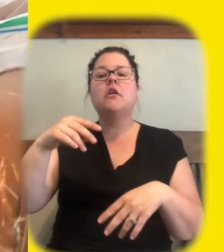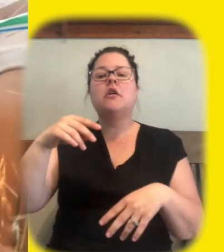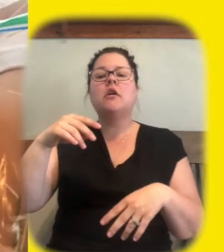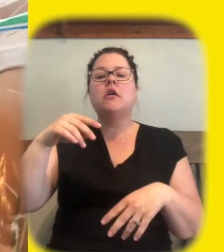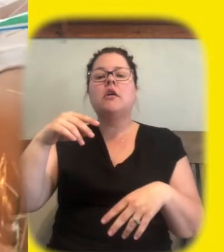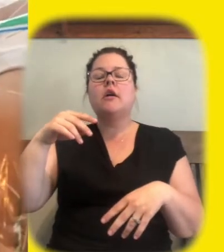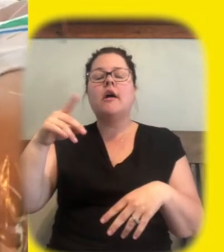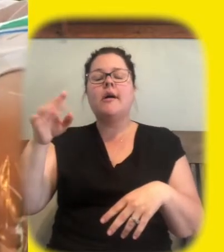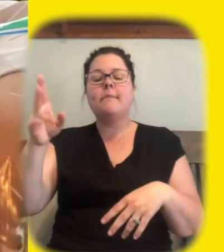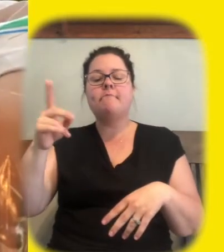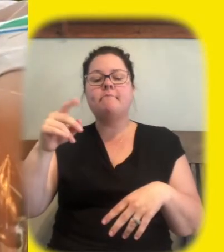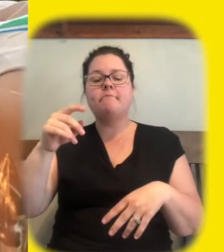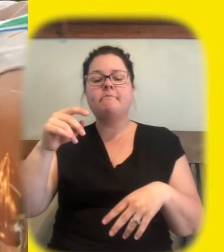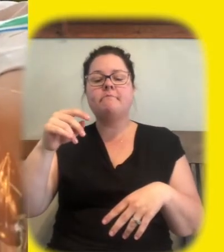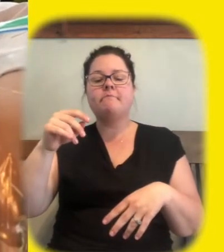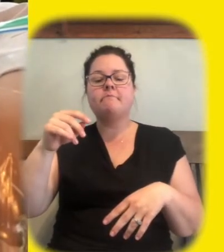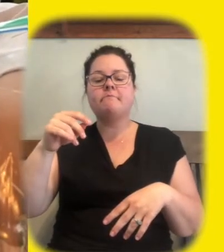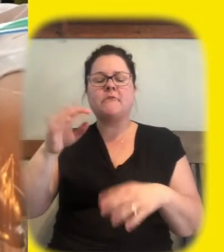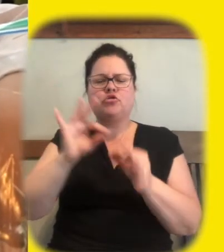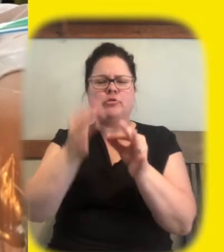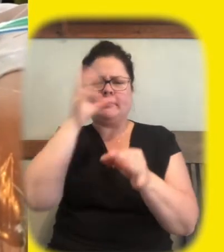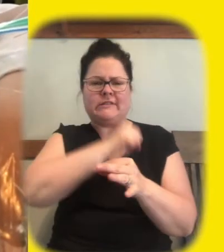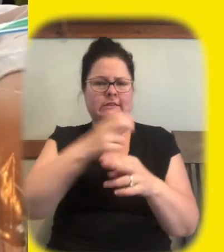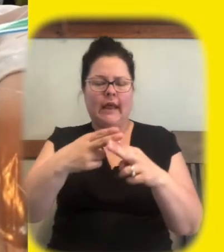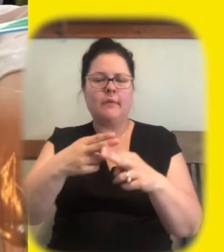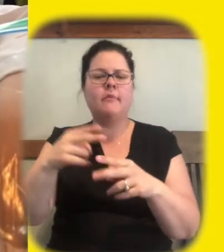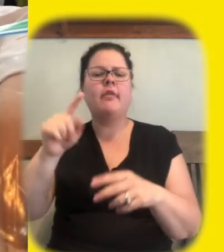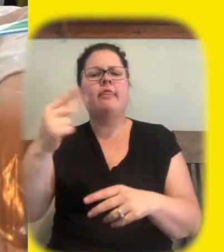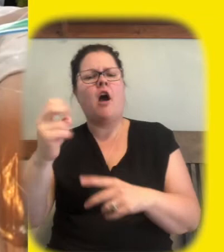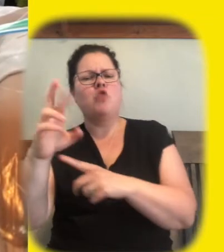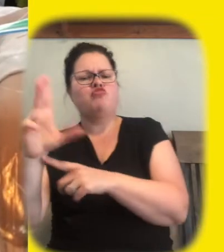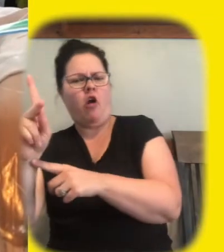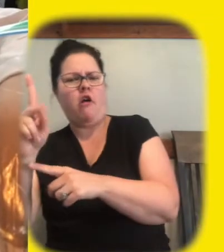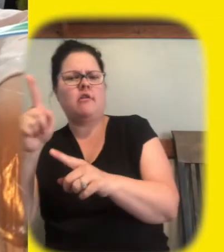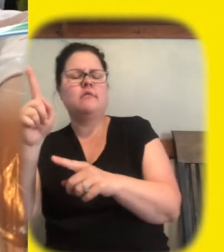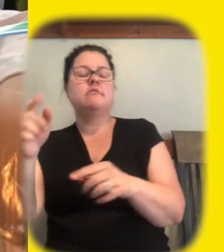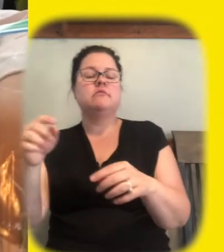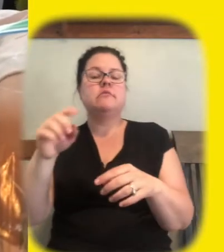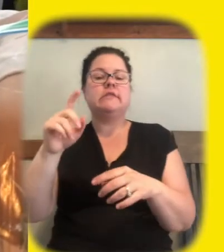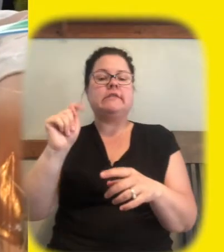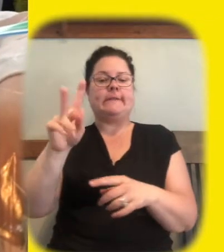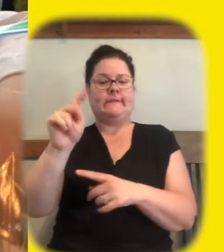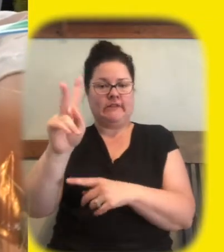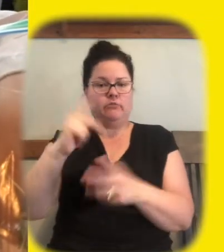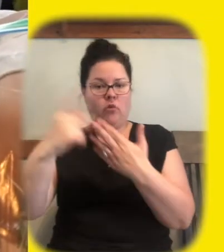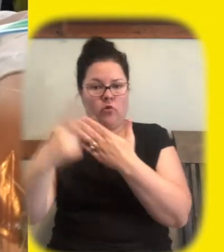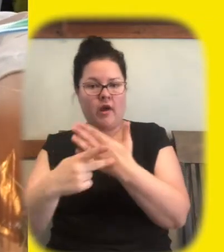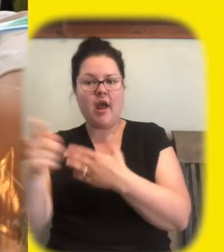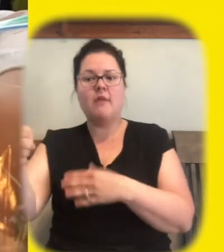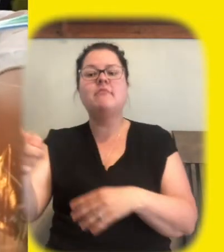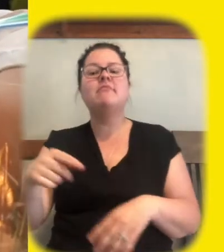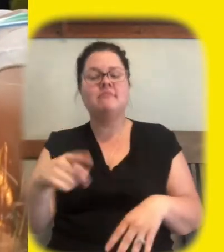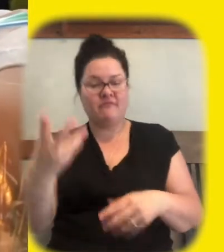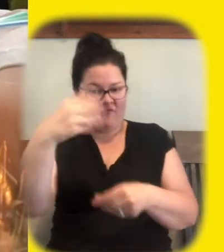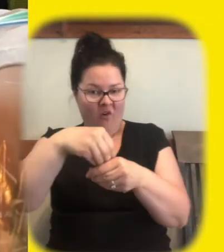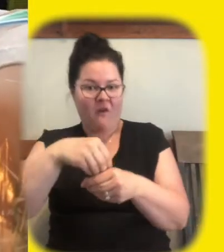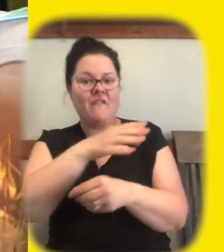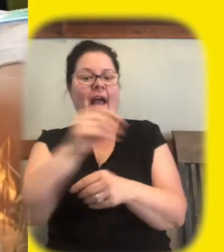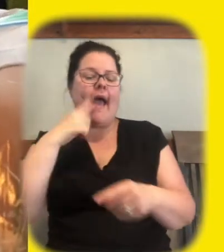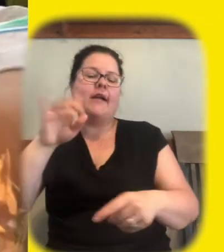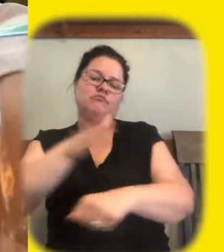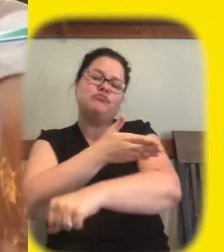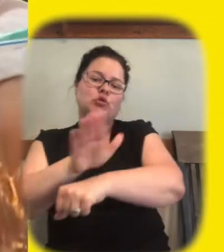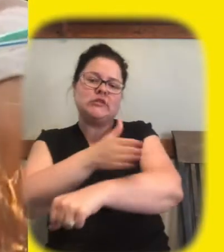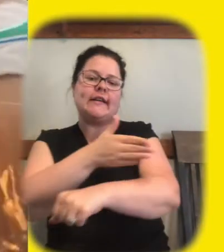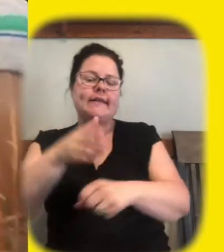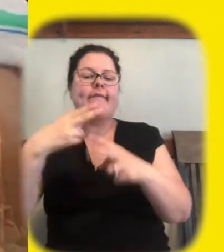he was also french fresh prince of bel-air oh yeah yeah will smith is a pretty cool guy